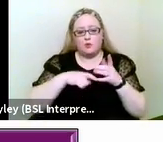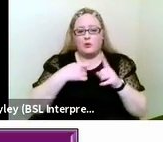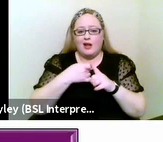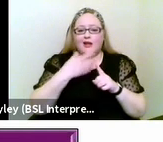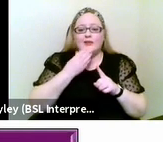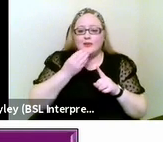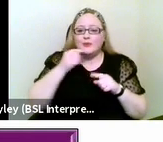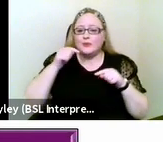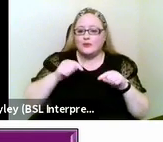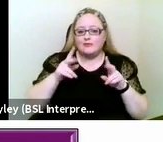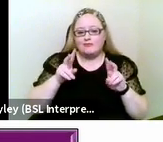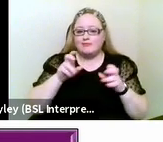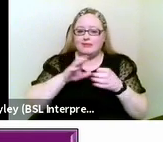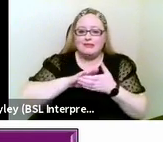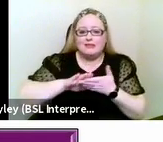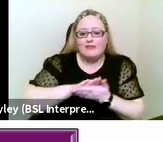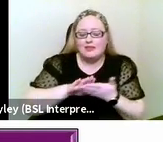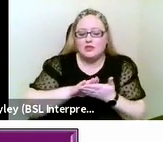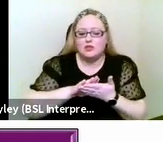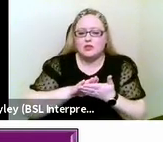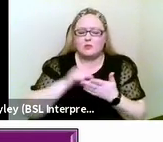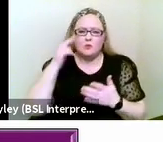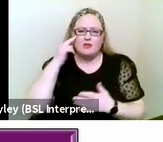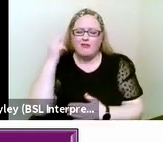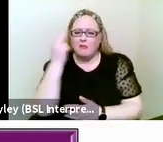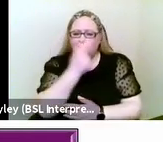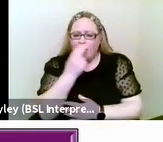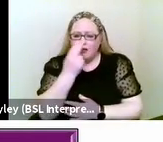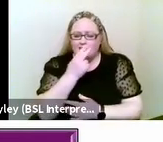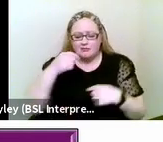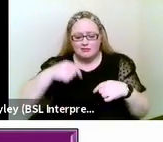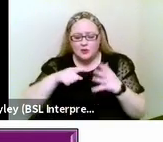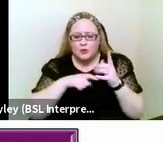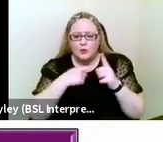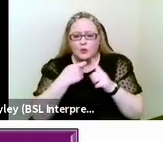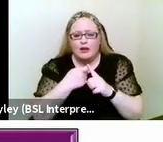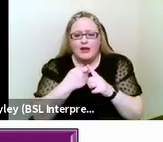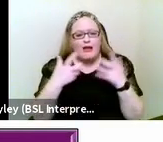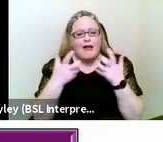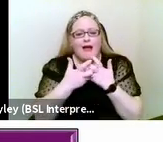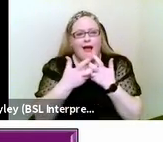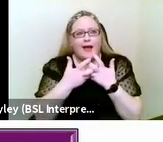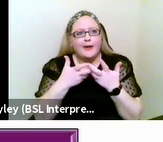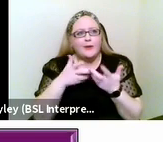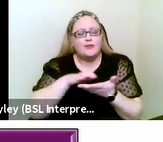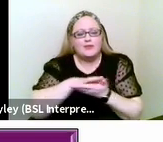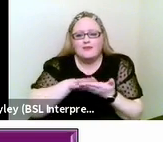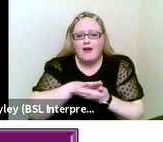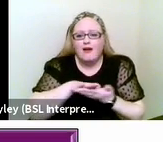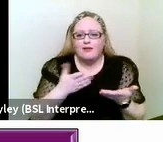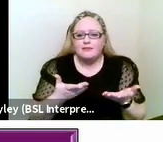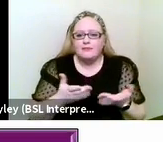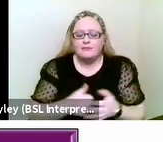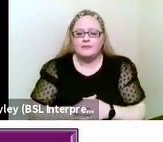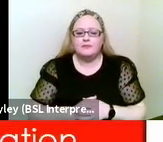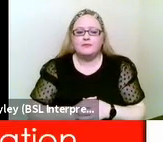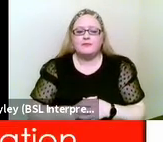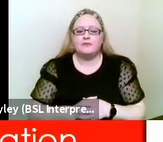so how do we define deaf blindness here in the uk next slide please